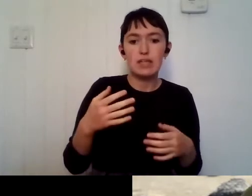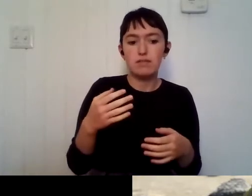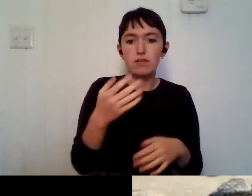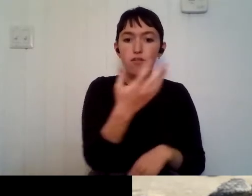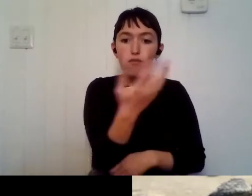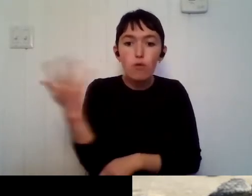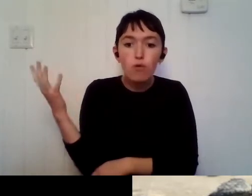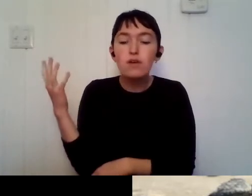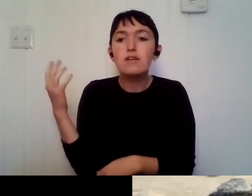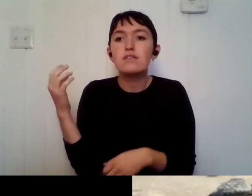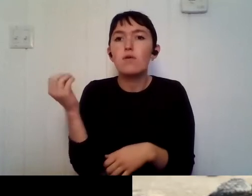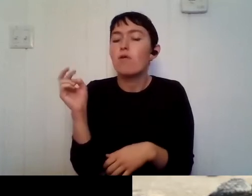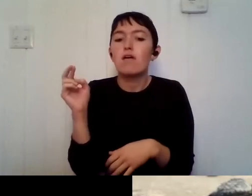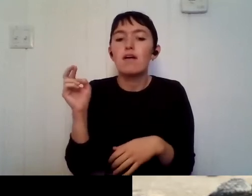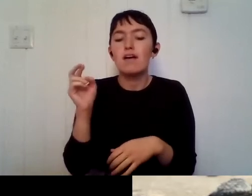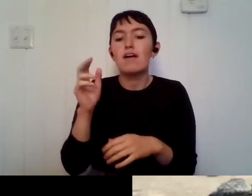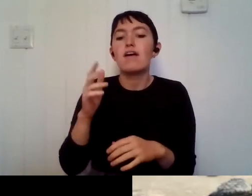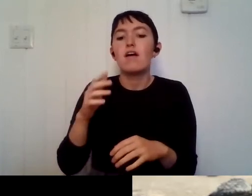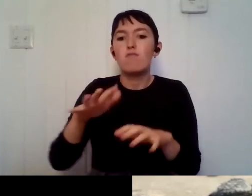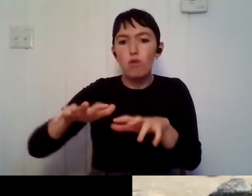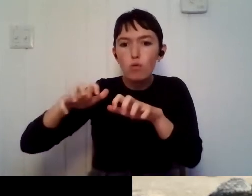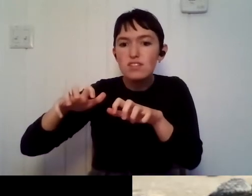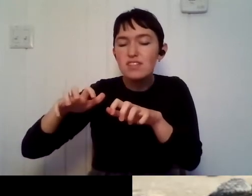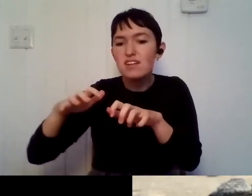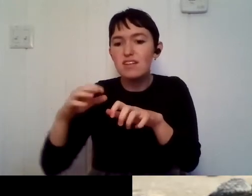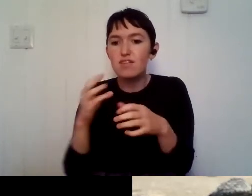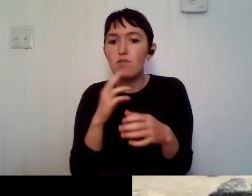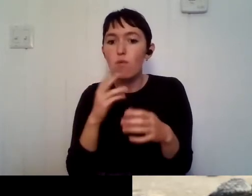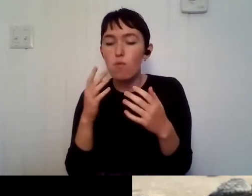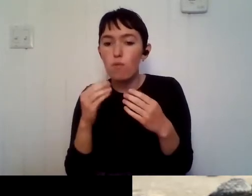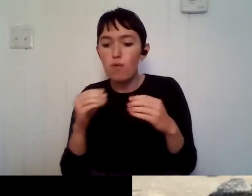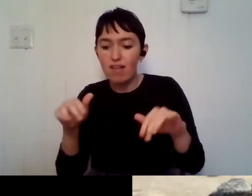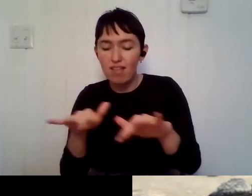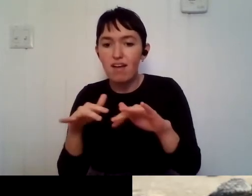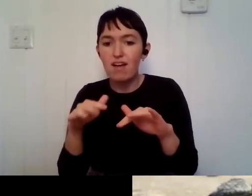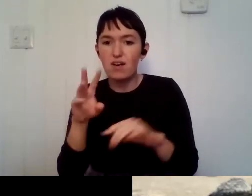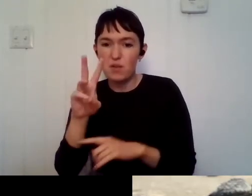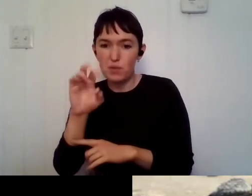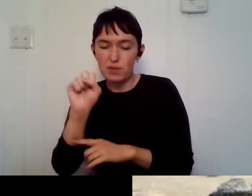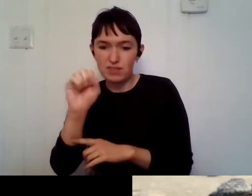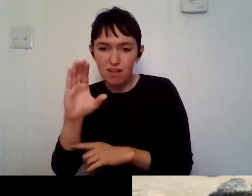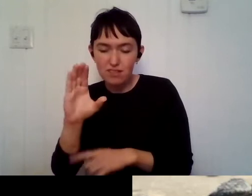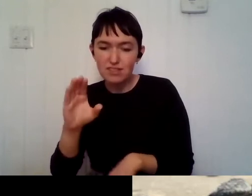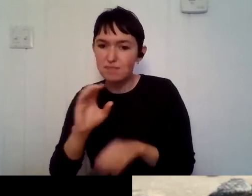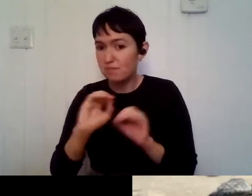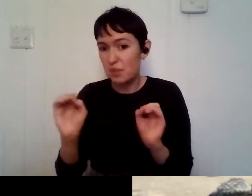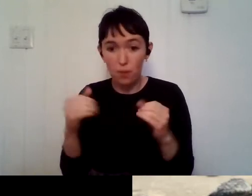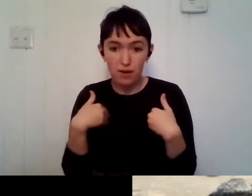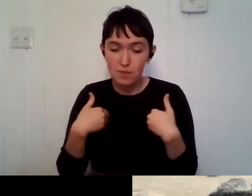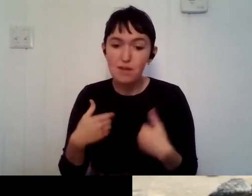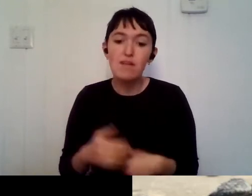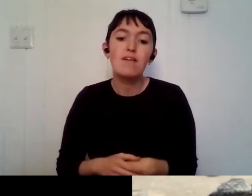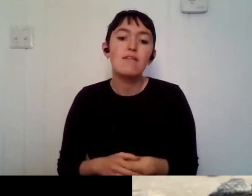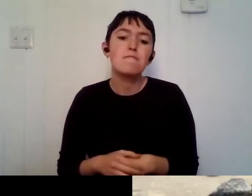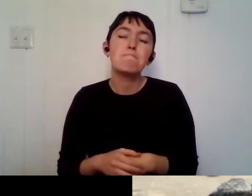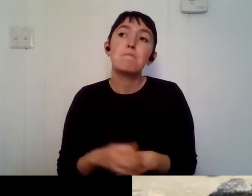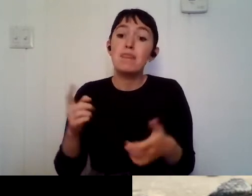wetlands of, uh, Wisconsin. And then there's other times where I can see easily over, um, 50 to 60